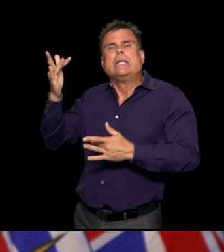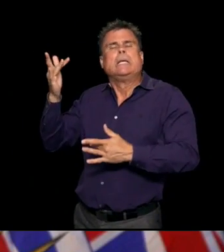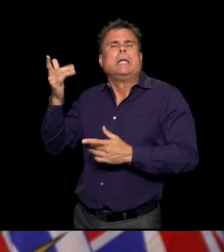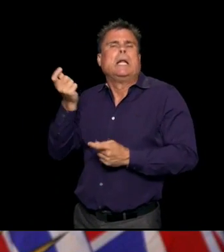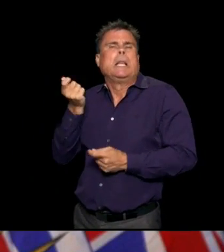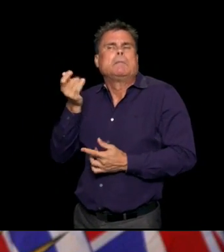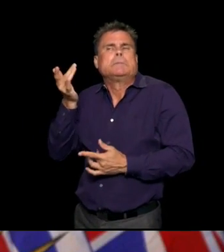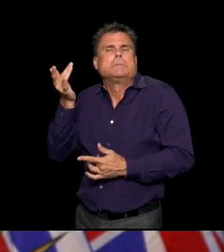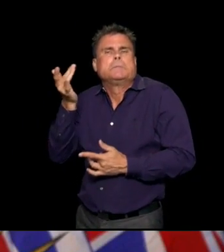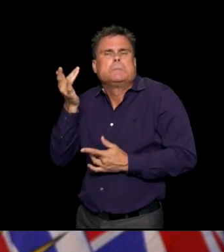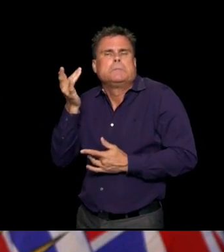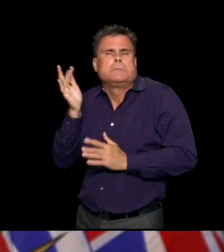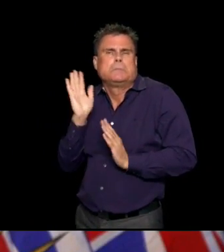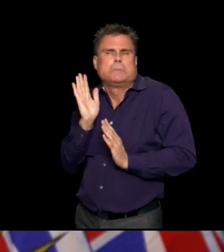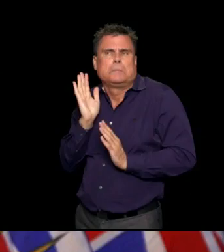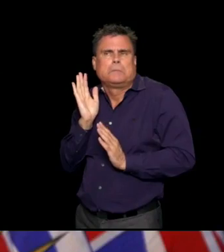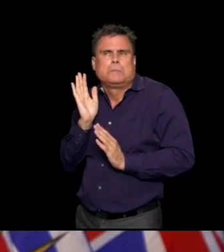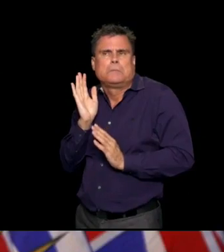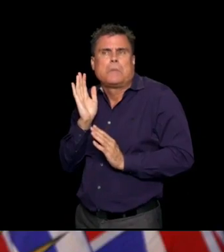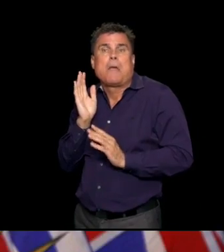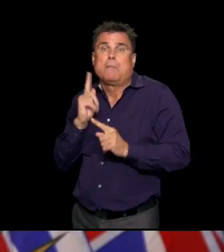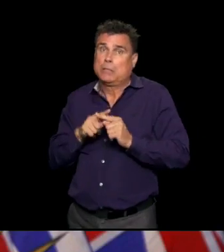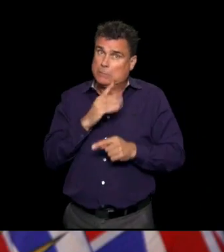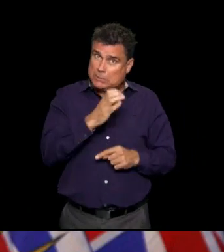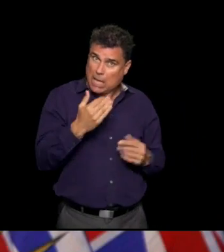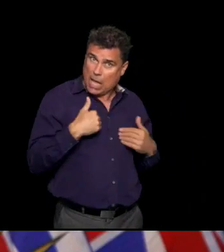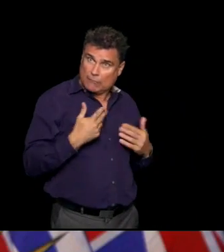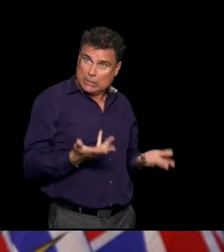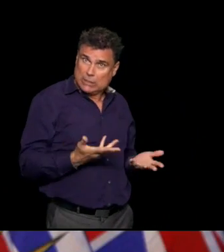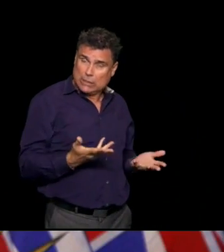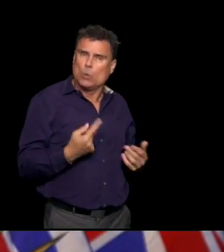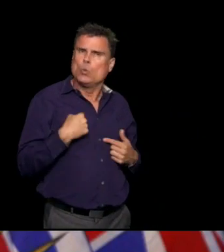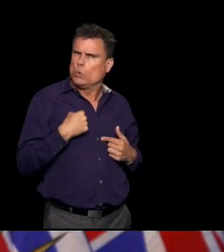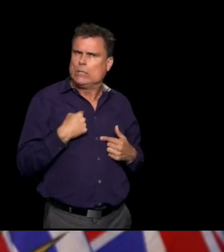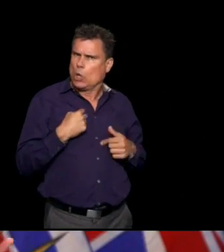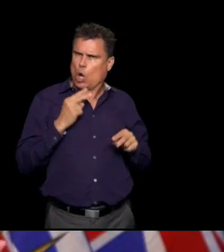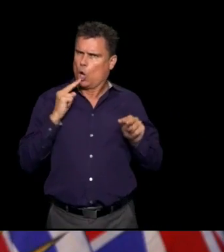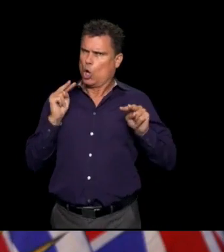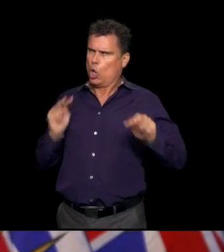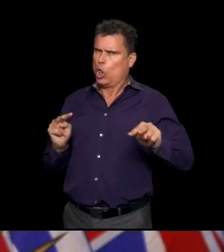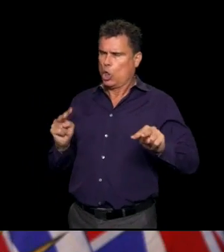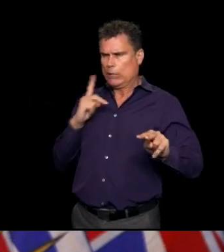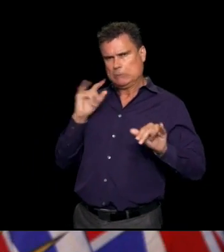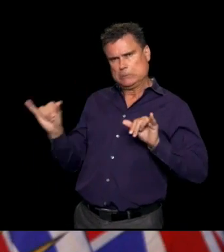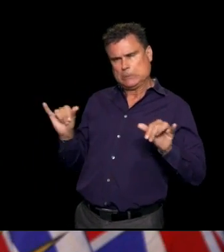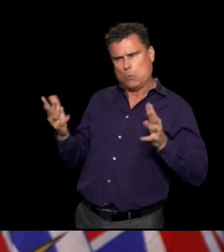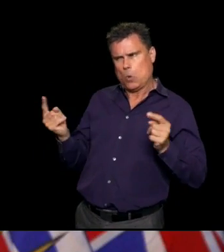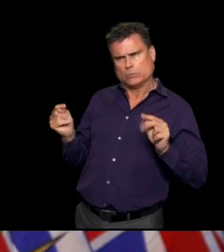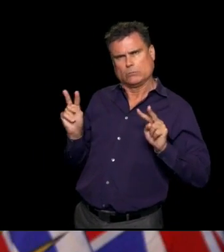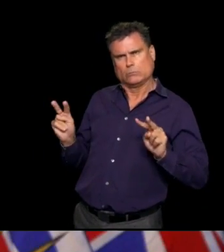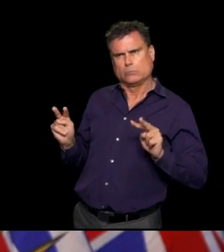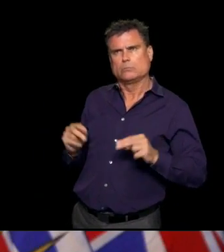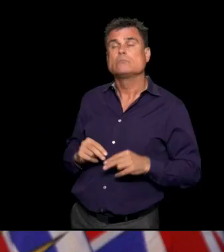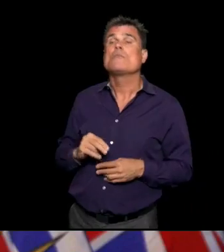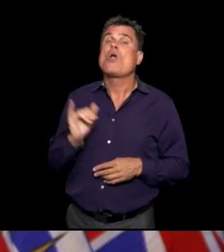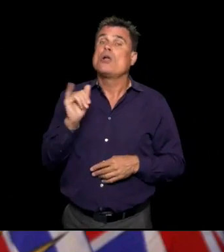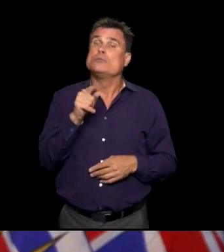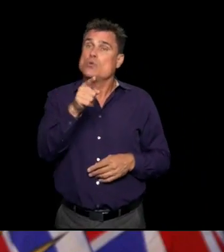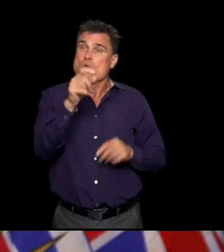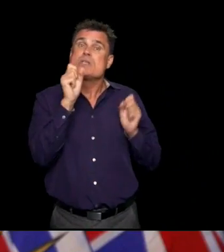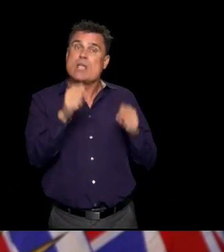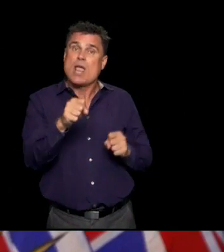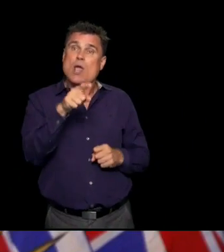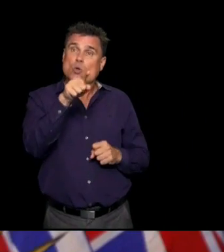So there are quite a few studies being done. There's a list of many of them on the BC CDC